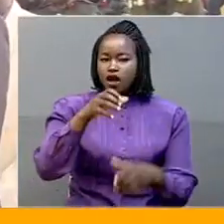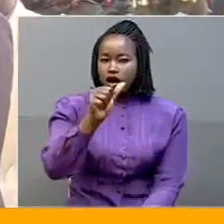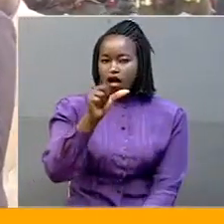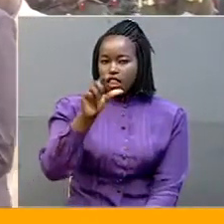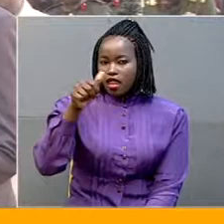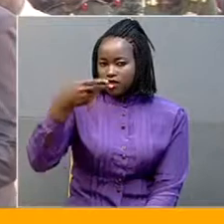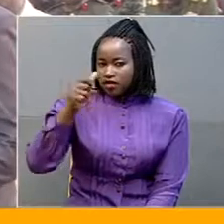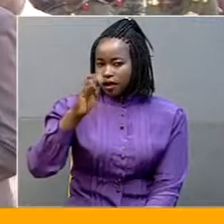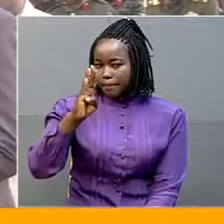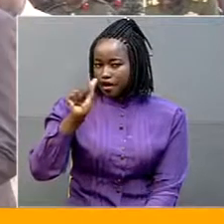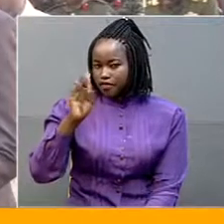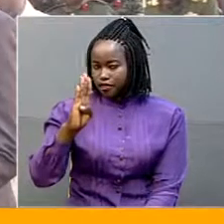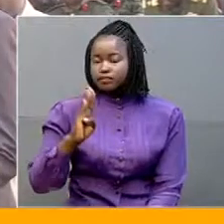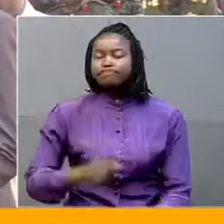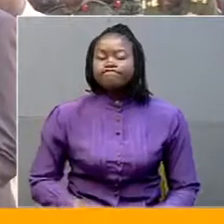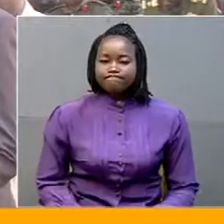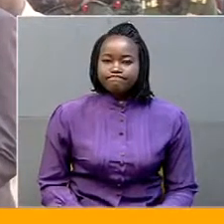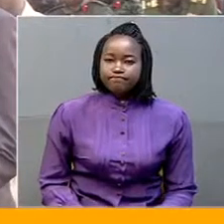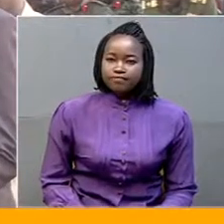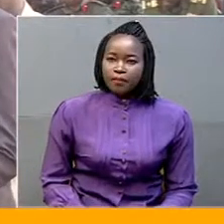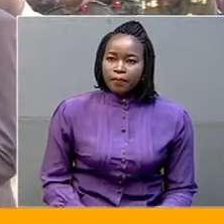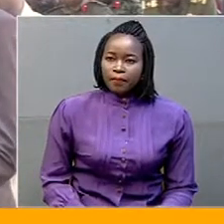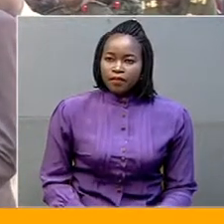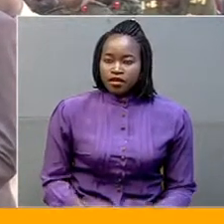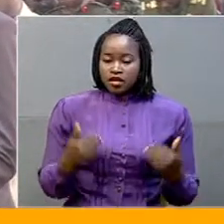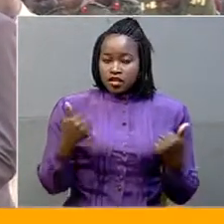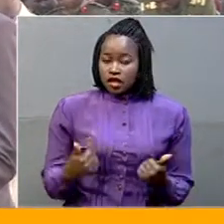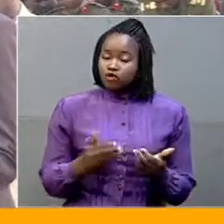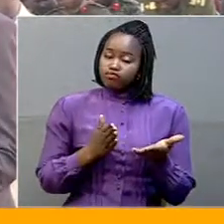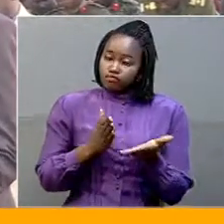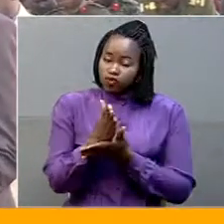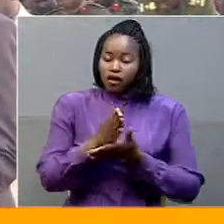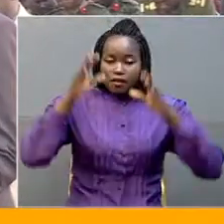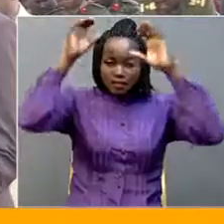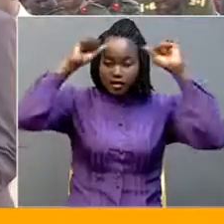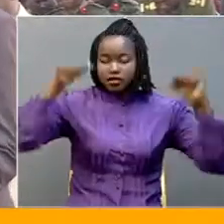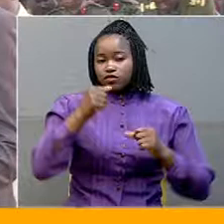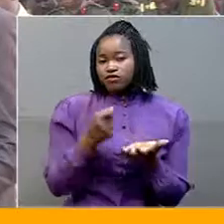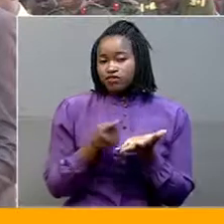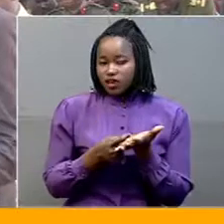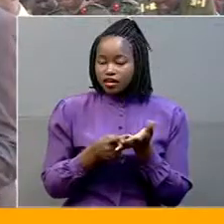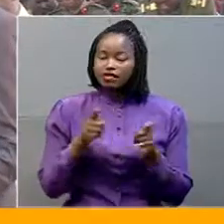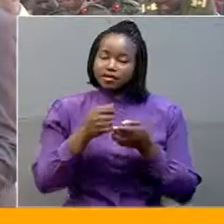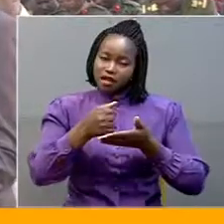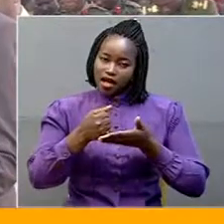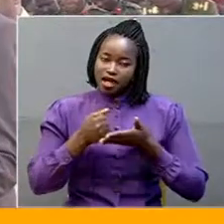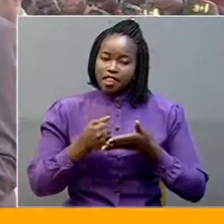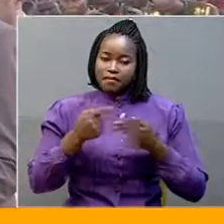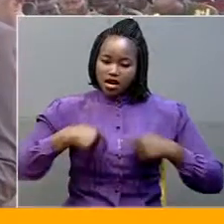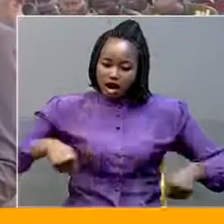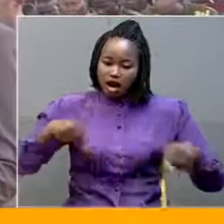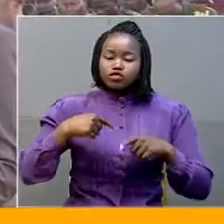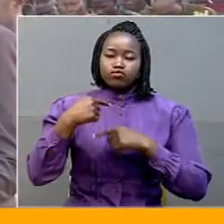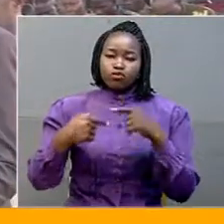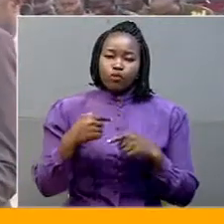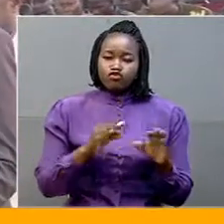segregate. He loves us as once. This is the President who has enabled us to move freely in Uganda